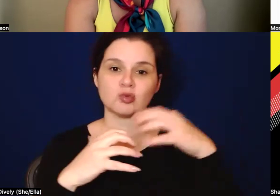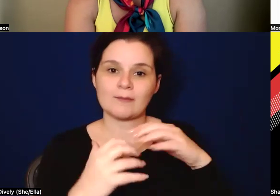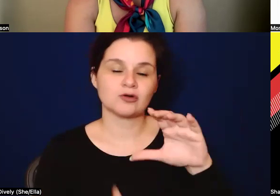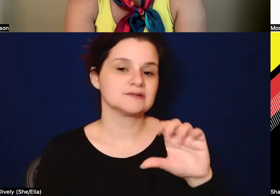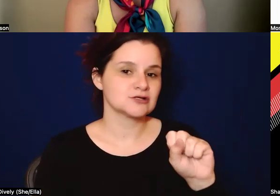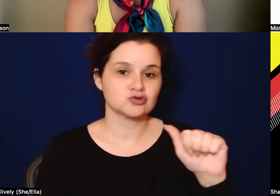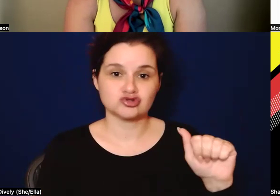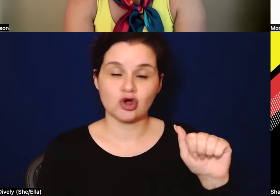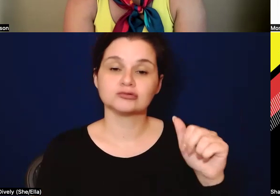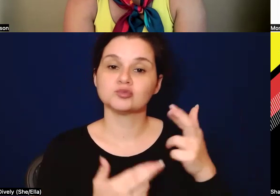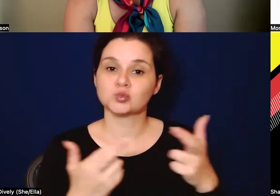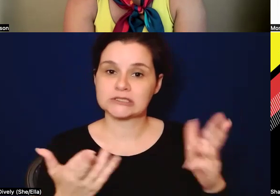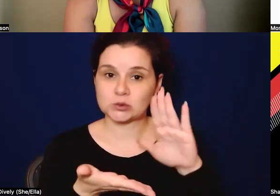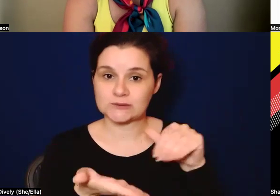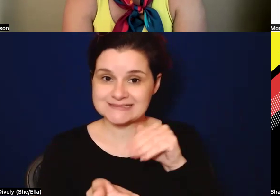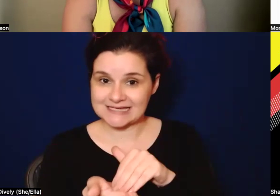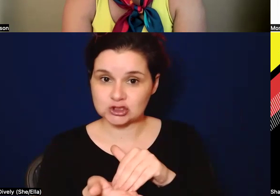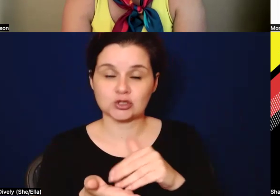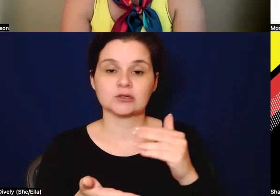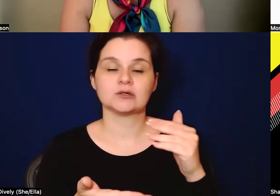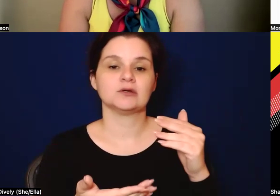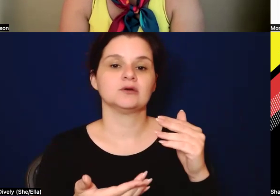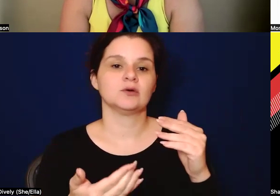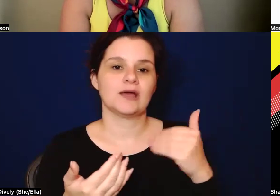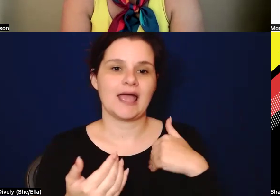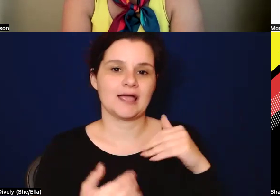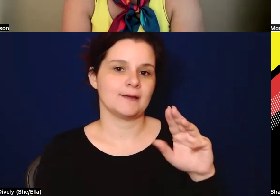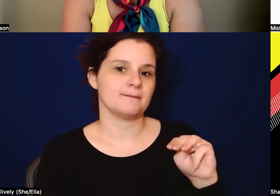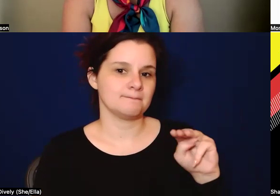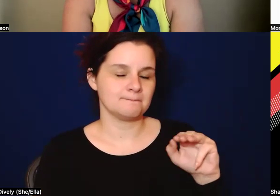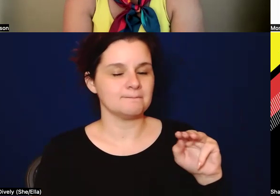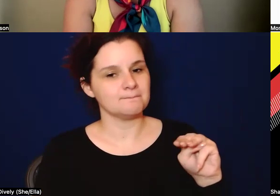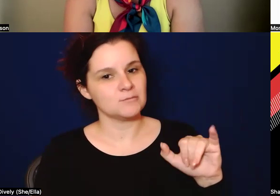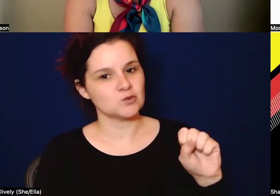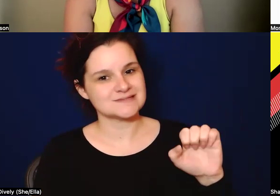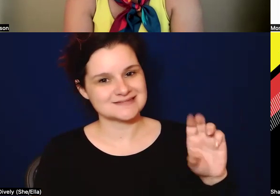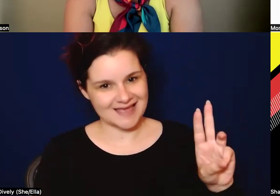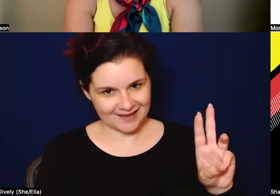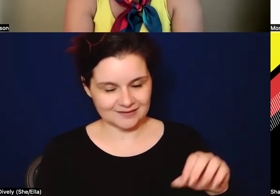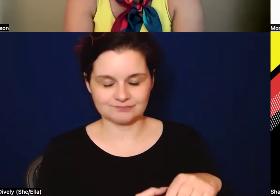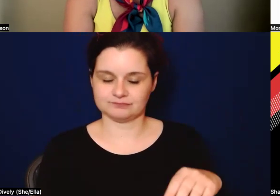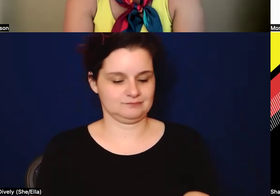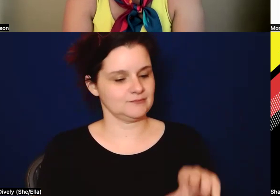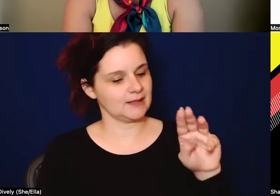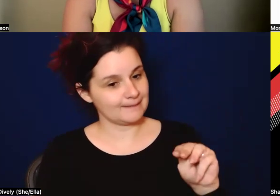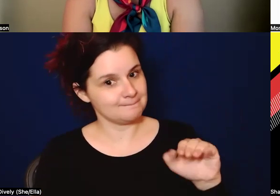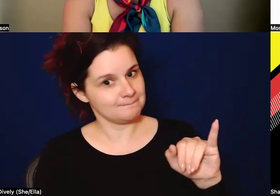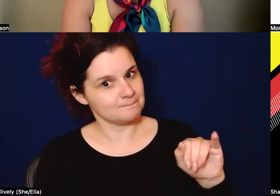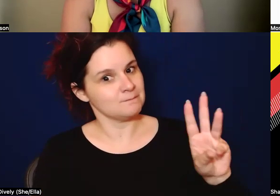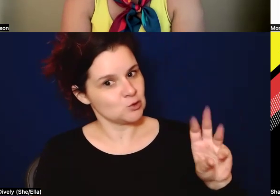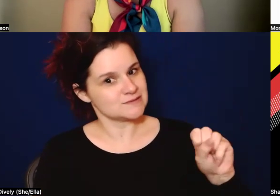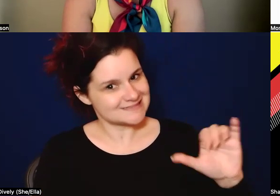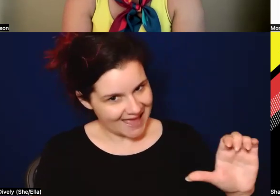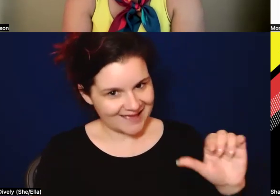Resource Center. Um, we are housed at musac.org, M-I-W-S-A-C.org.